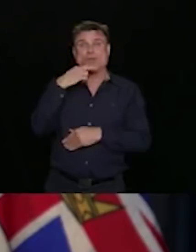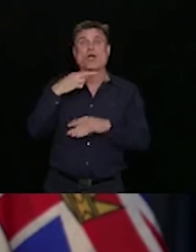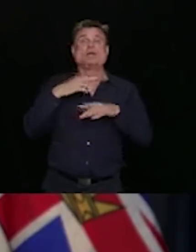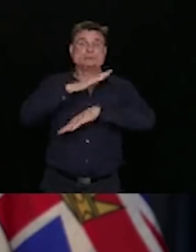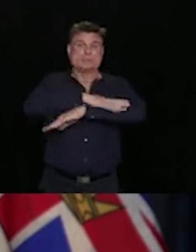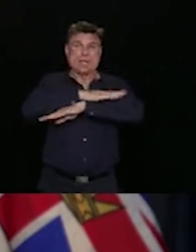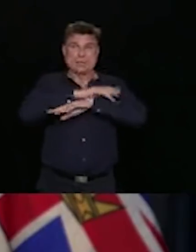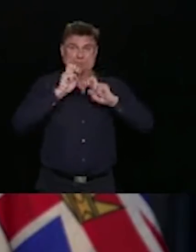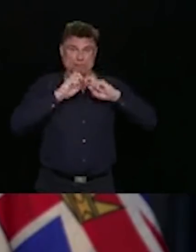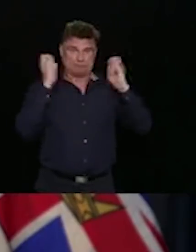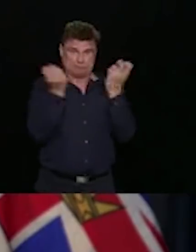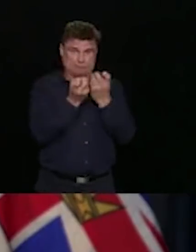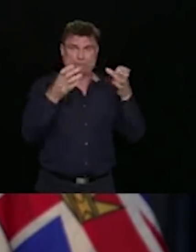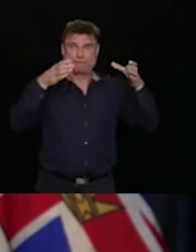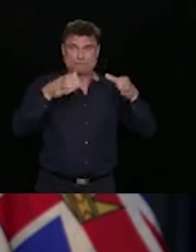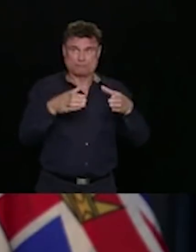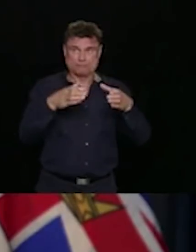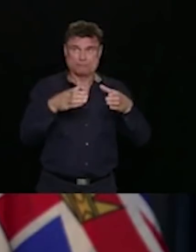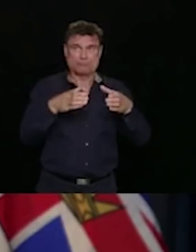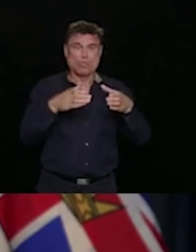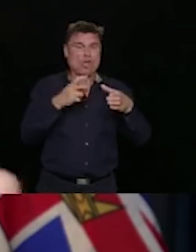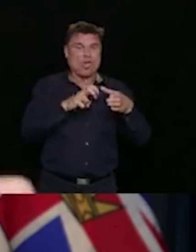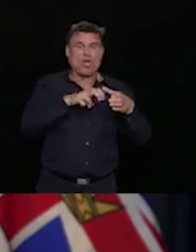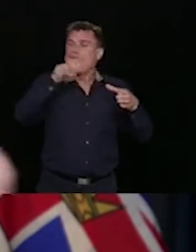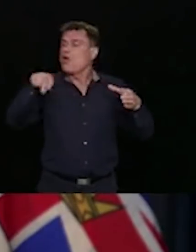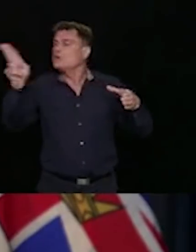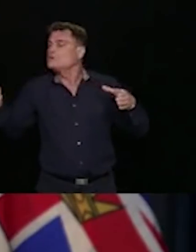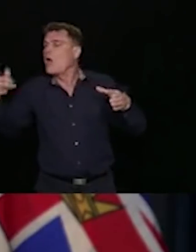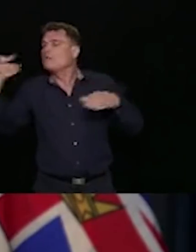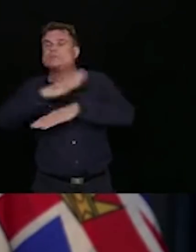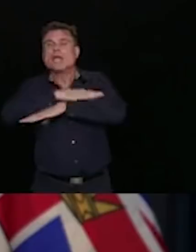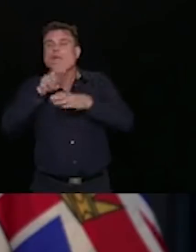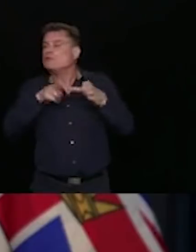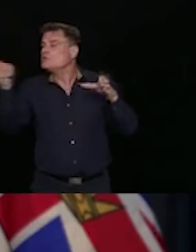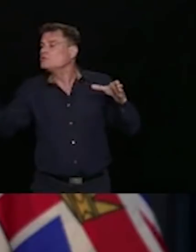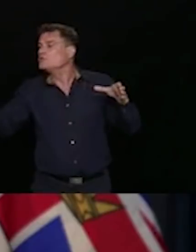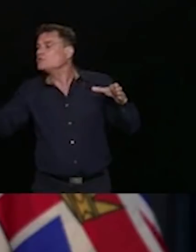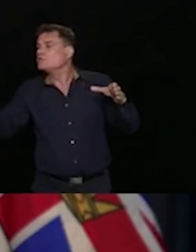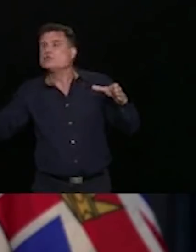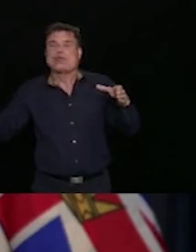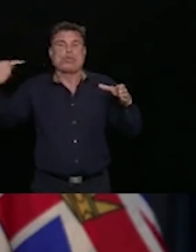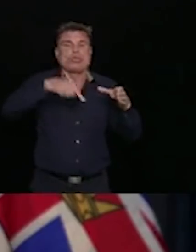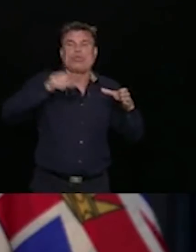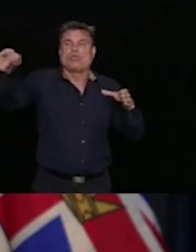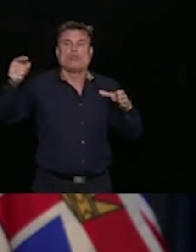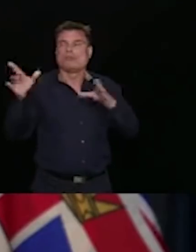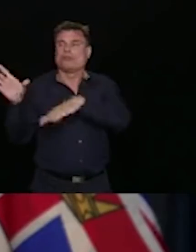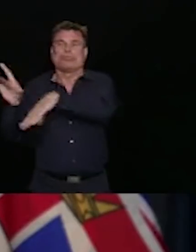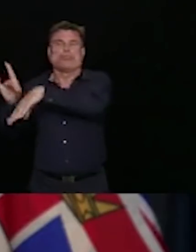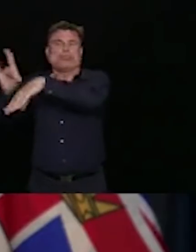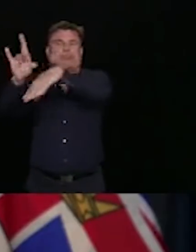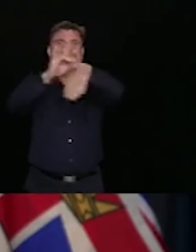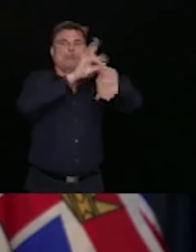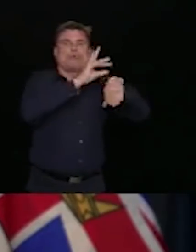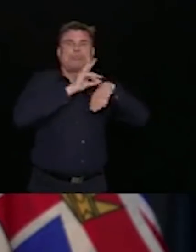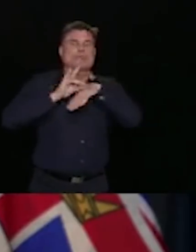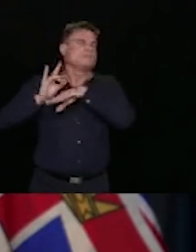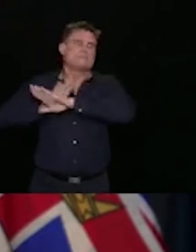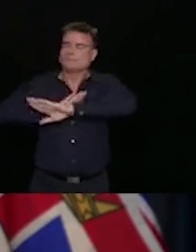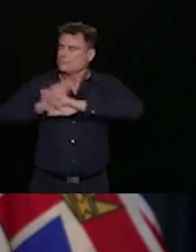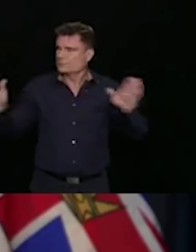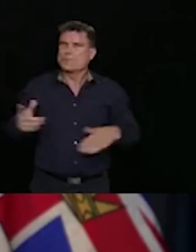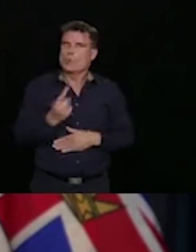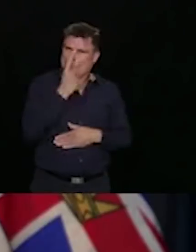If you're hosting a small gathering, small gathering. Remember, to keep those gatherings small, know people who are coming.